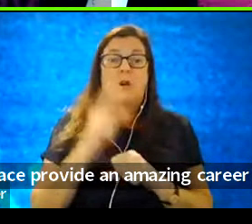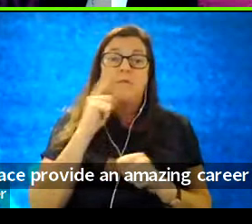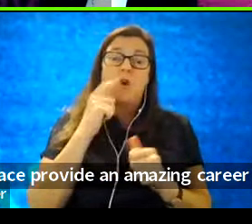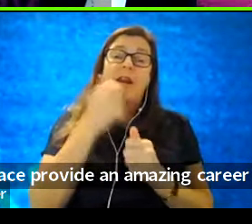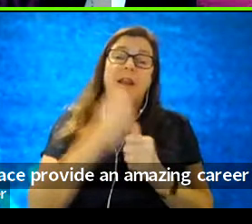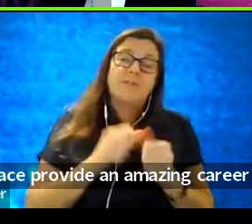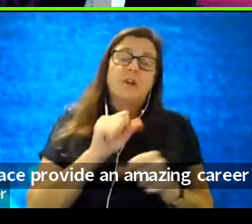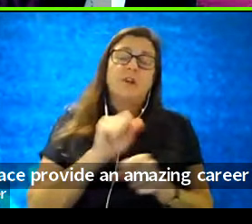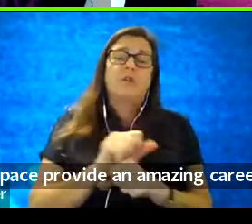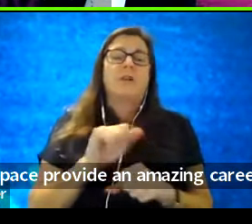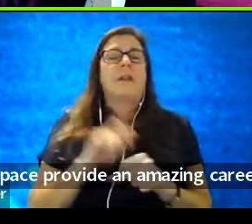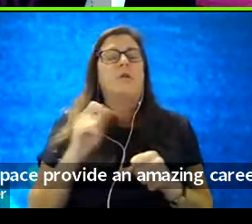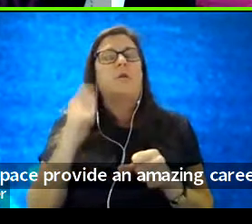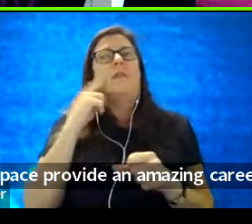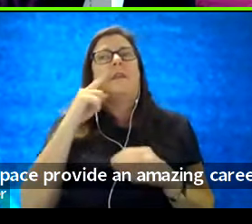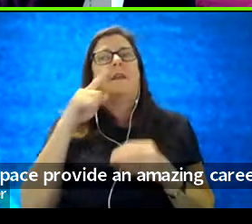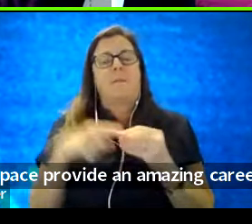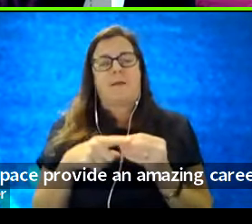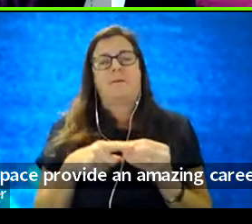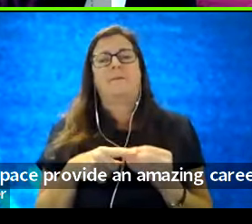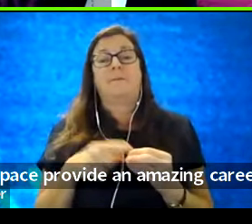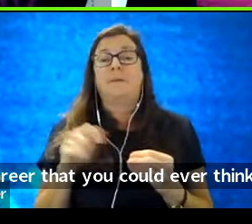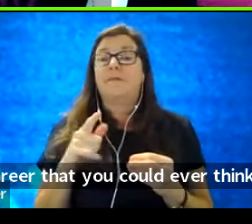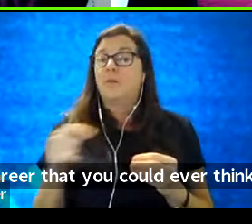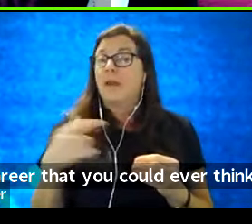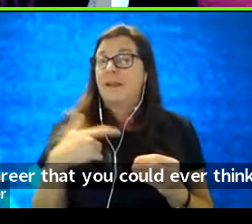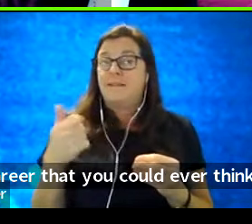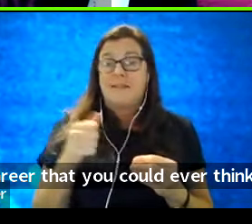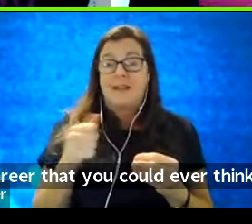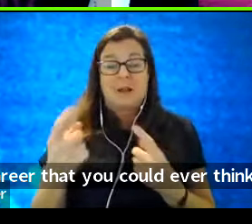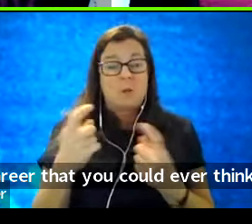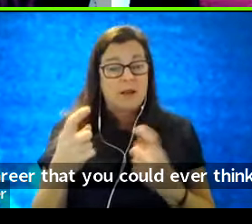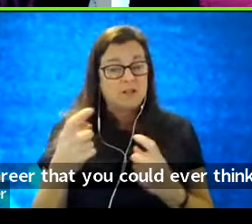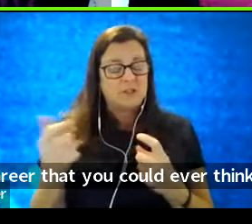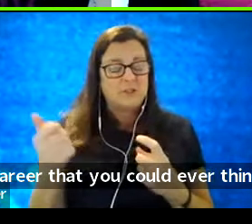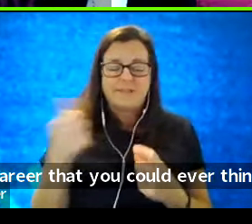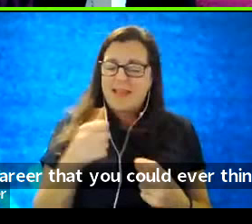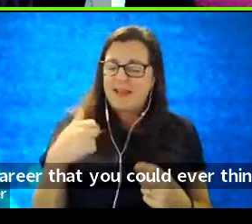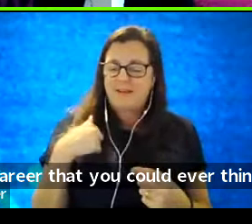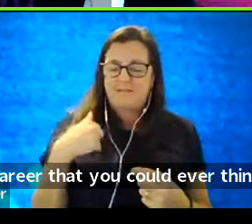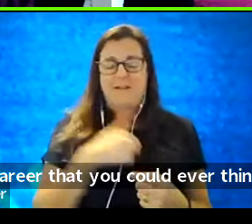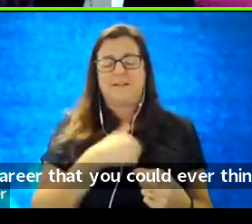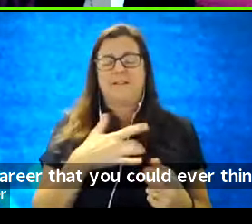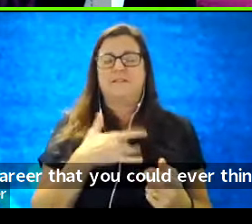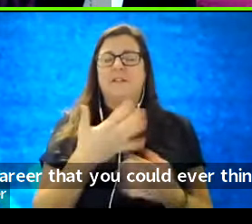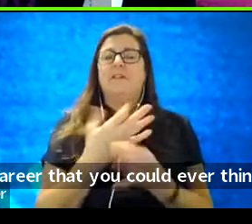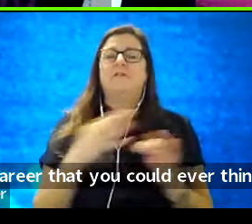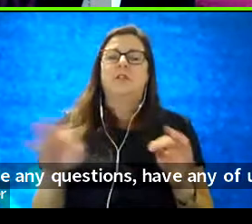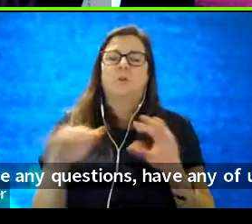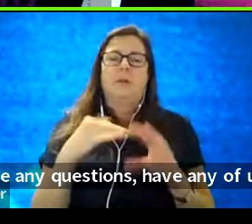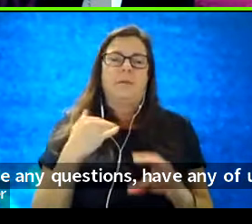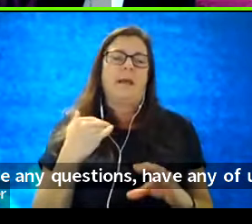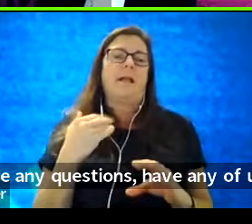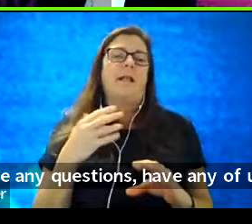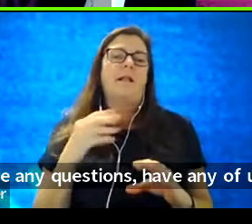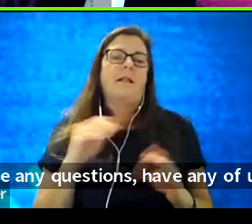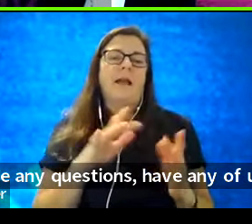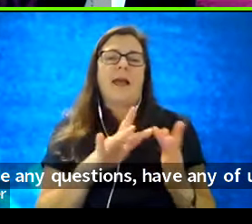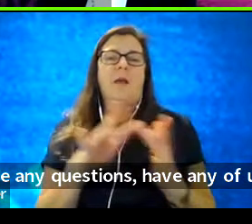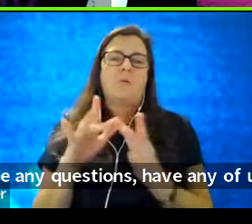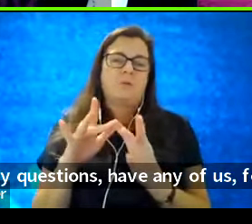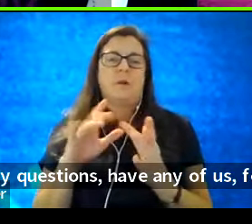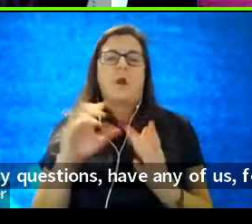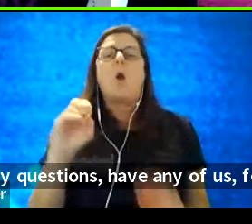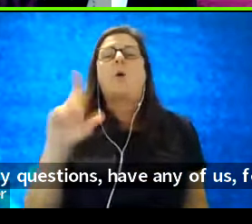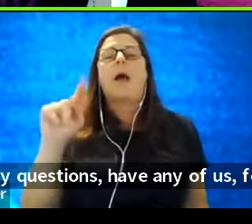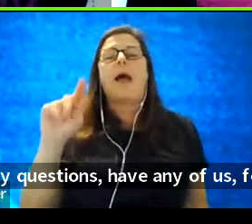career that you could ever think about. If you have any questions of any of us, feel free to email outreach at